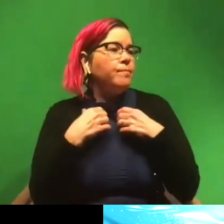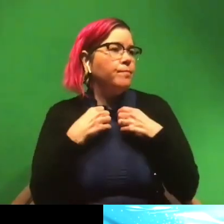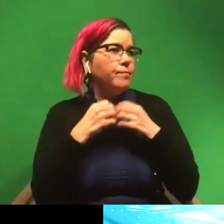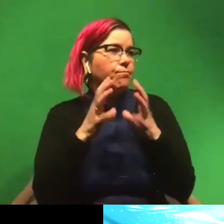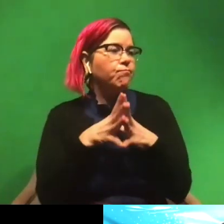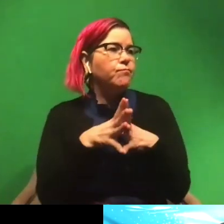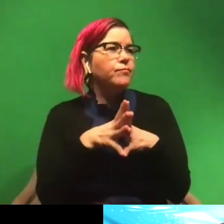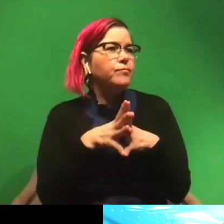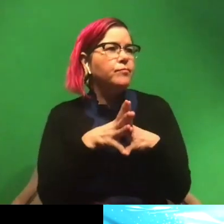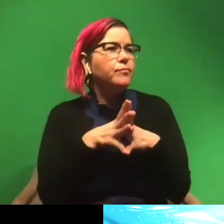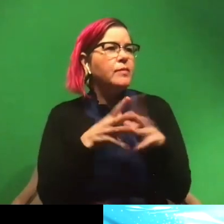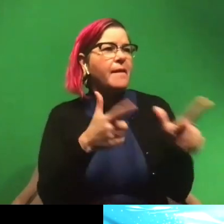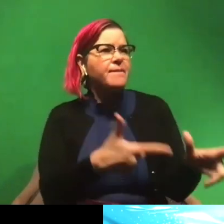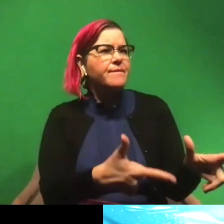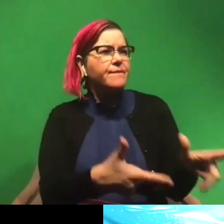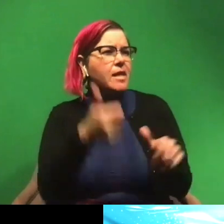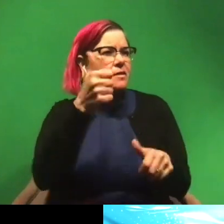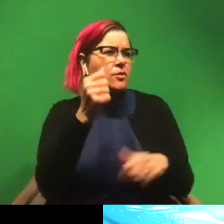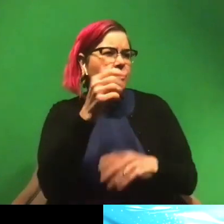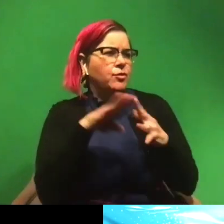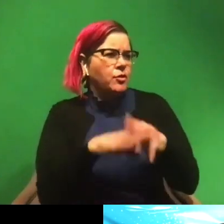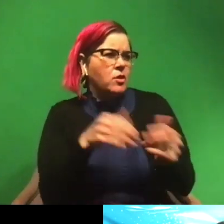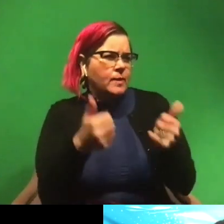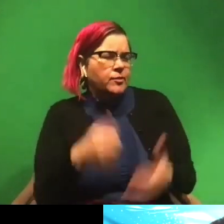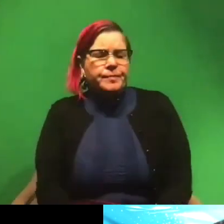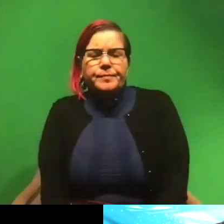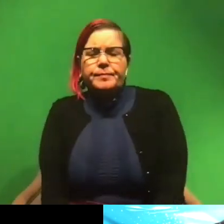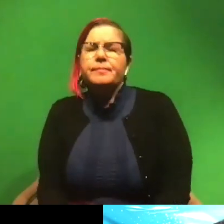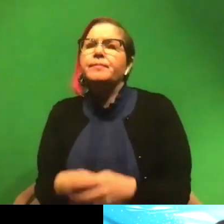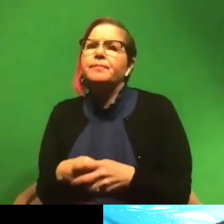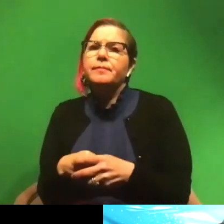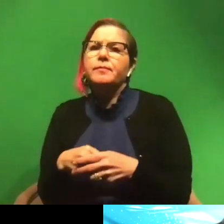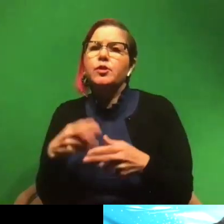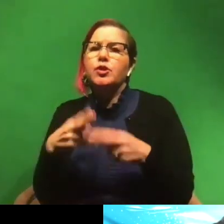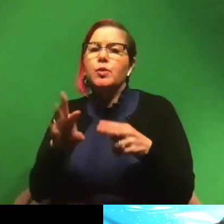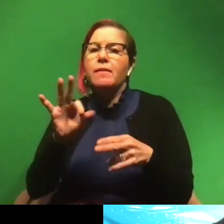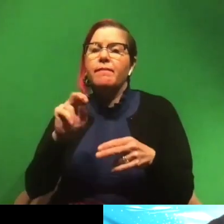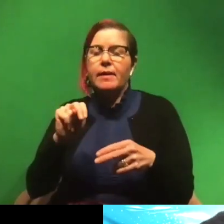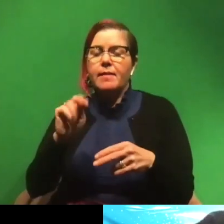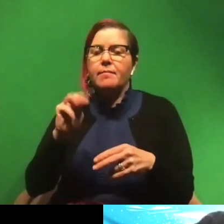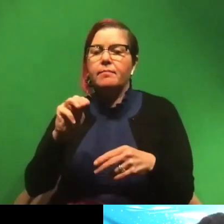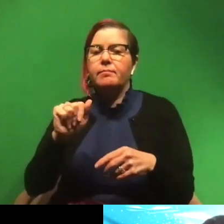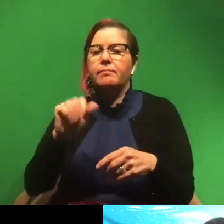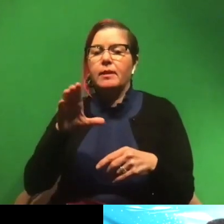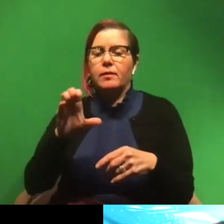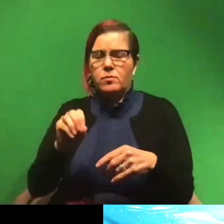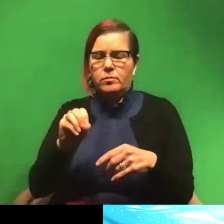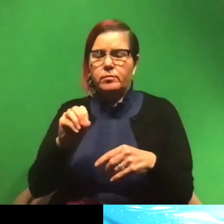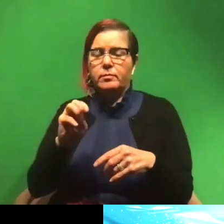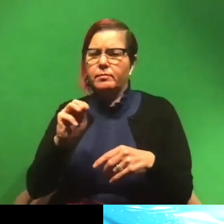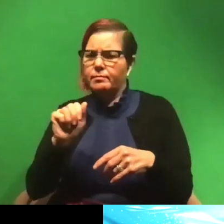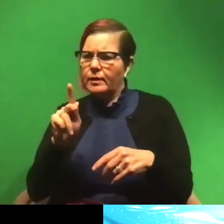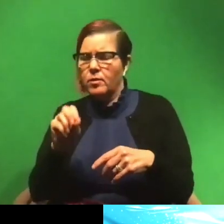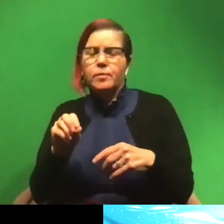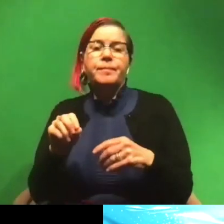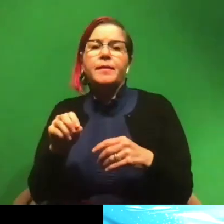what's the fastest shark? Uh, the short fin mako is the fastest shark. Uh,